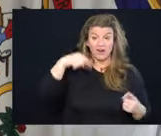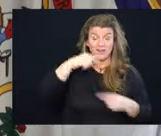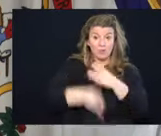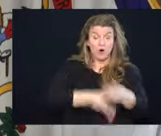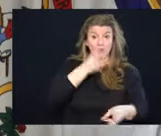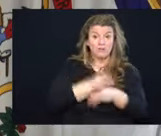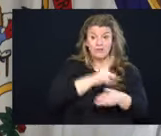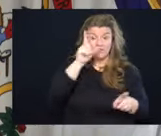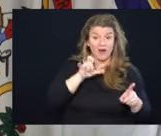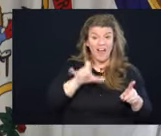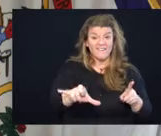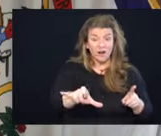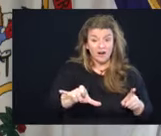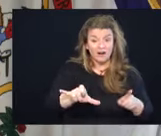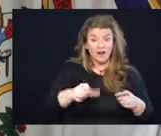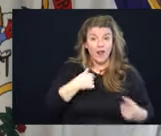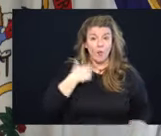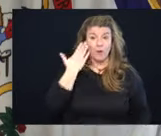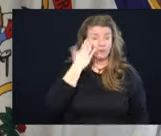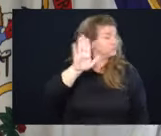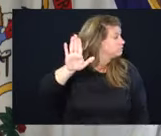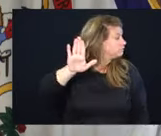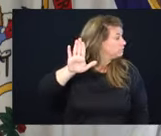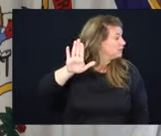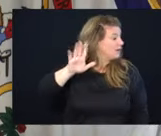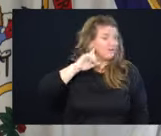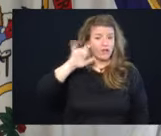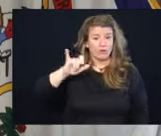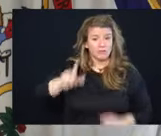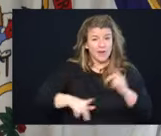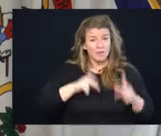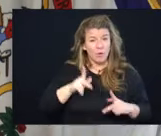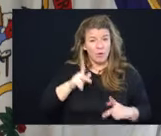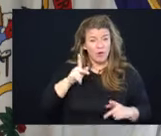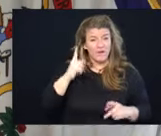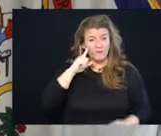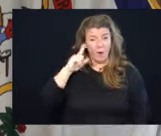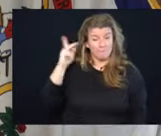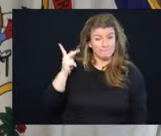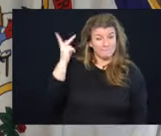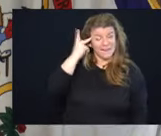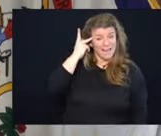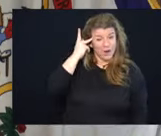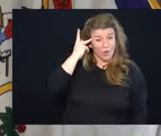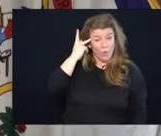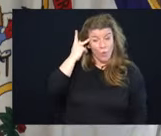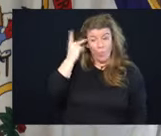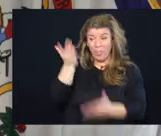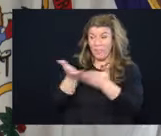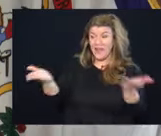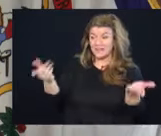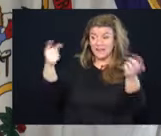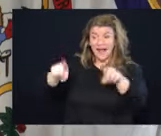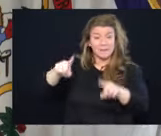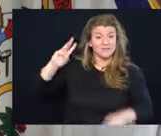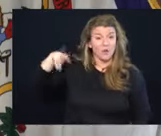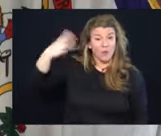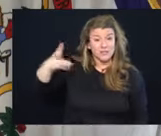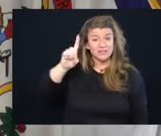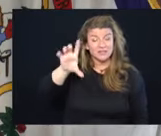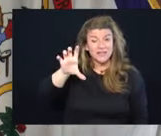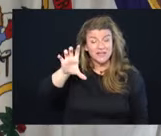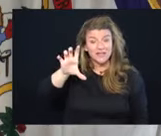and we're going to turn our backs on those people from the political just jargon that goes on in Washington, D